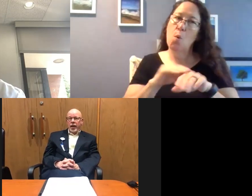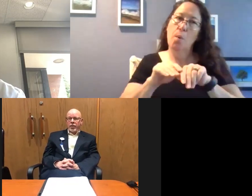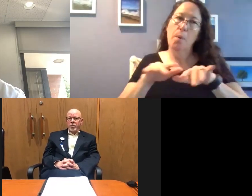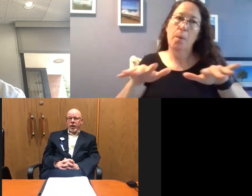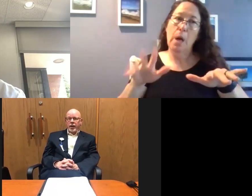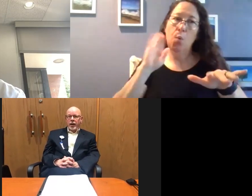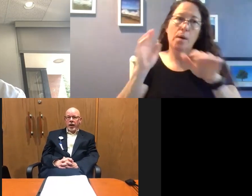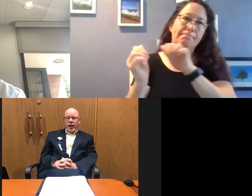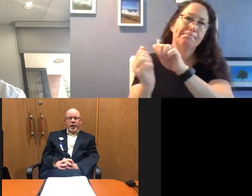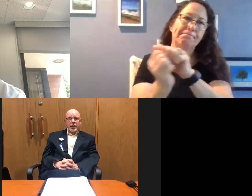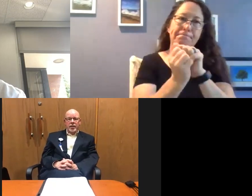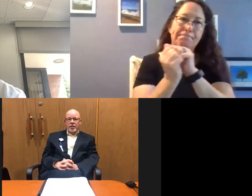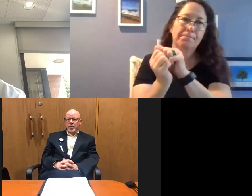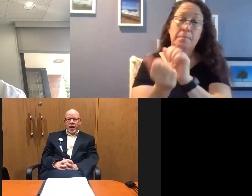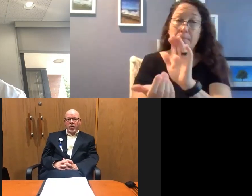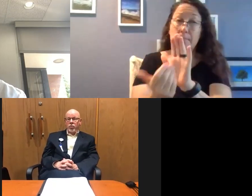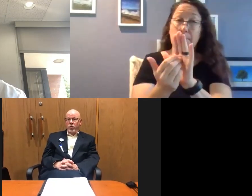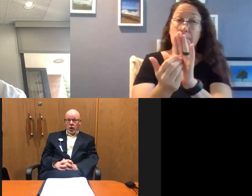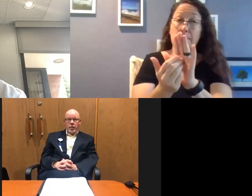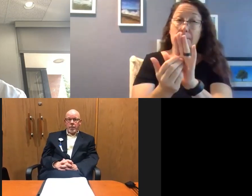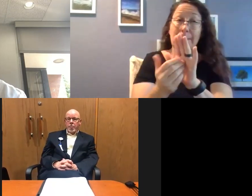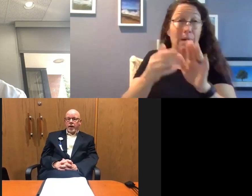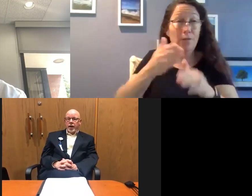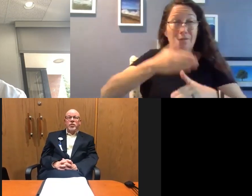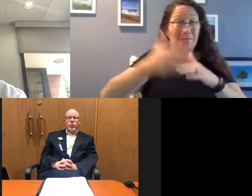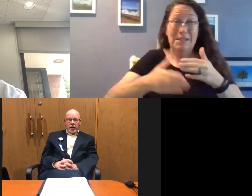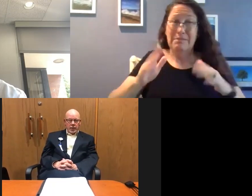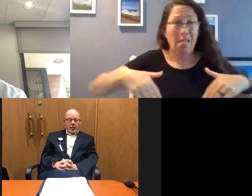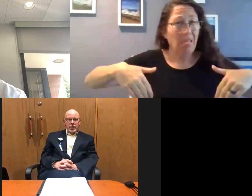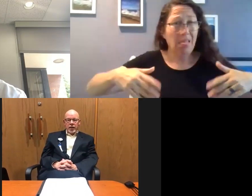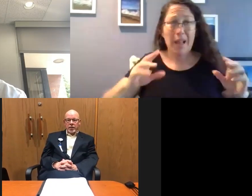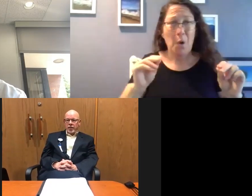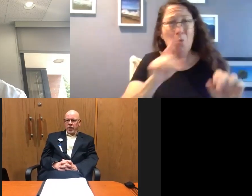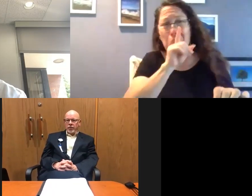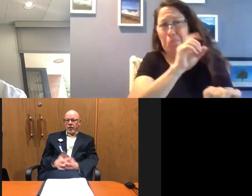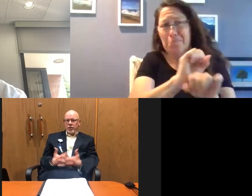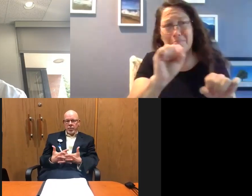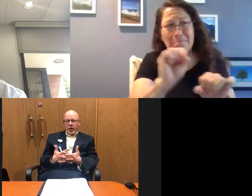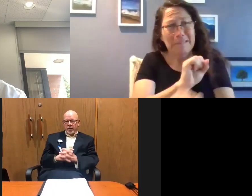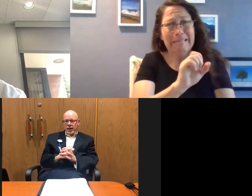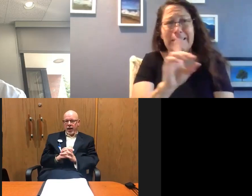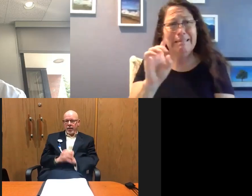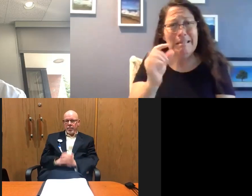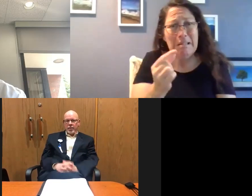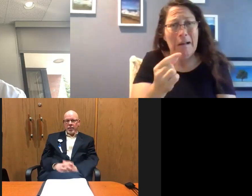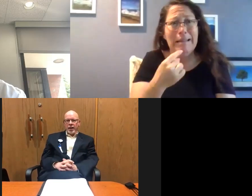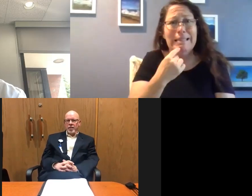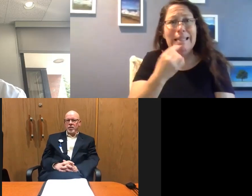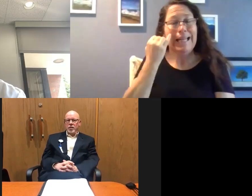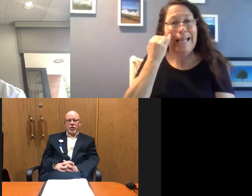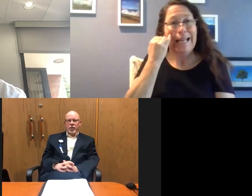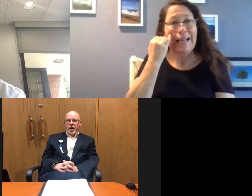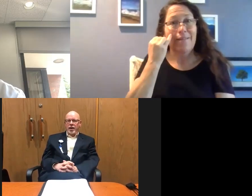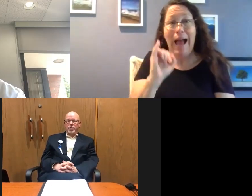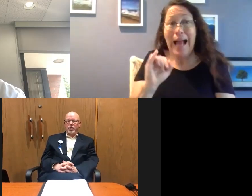this together, but again, this is not over and it's real. As Doug said, if you could spend time in an